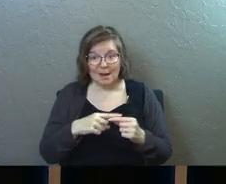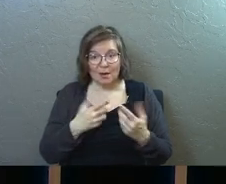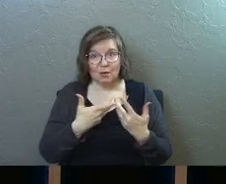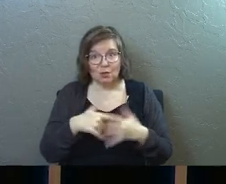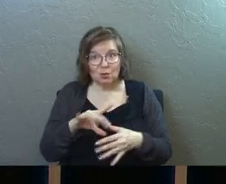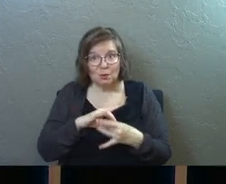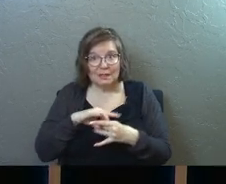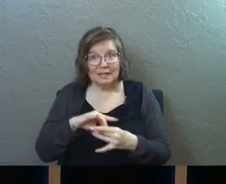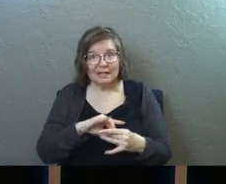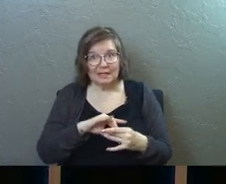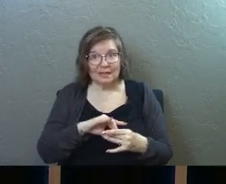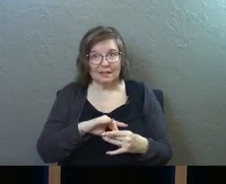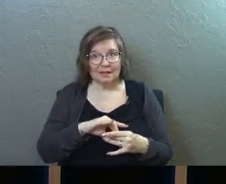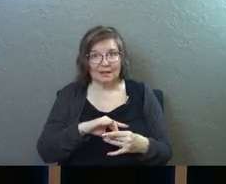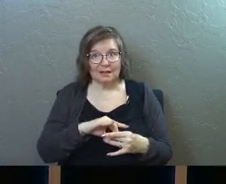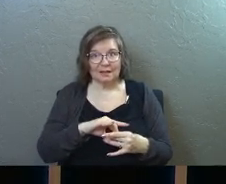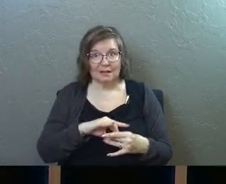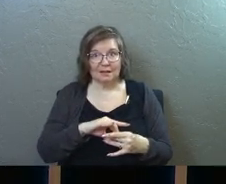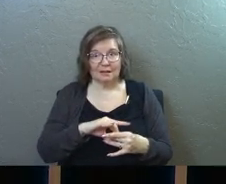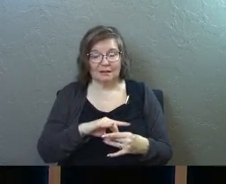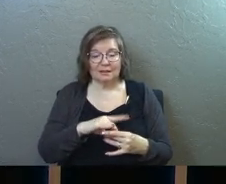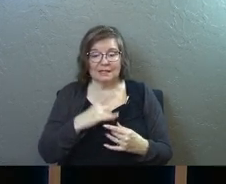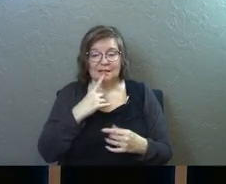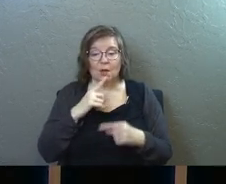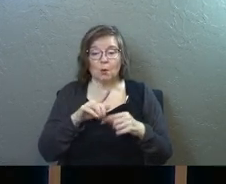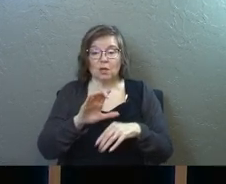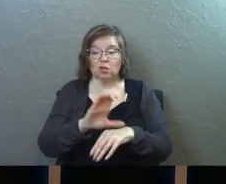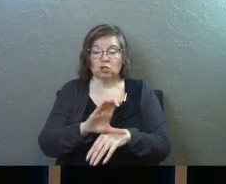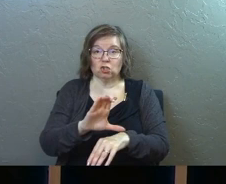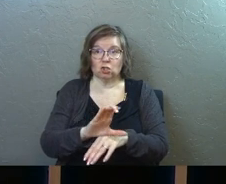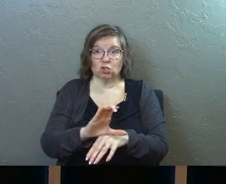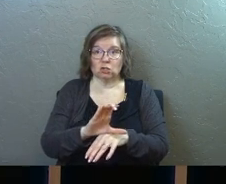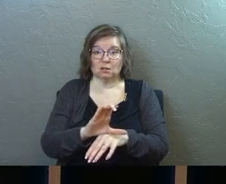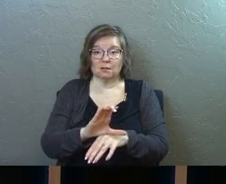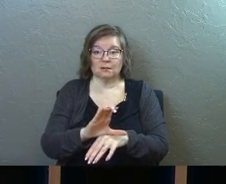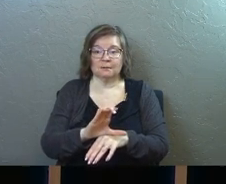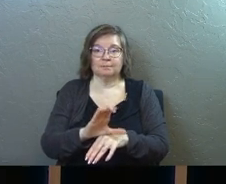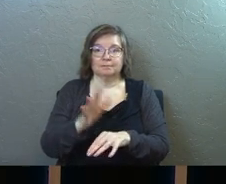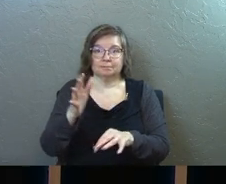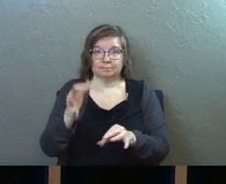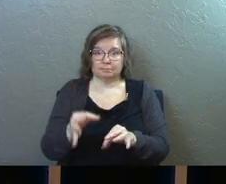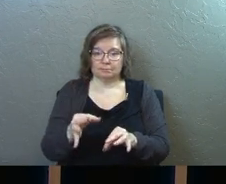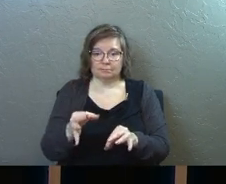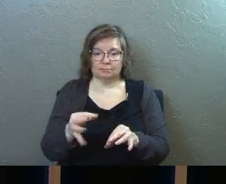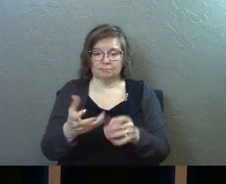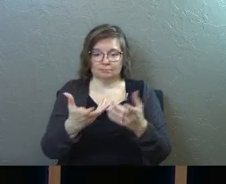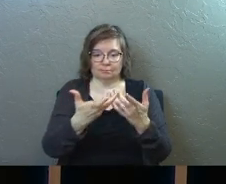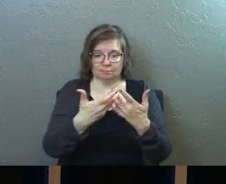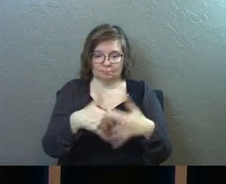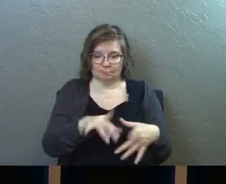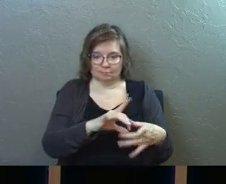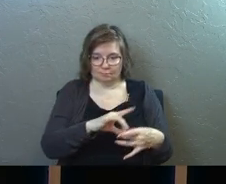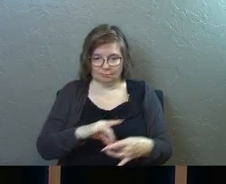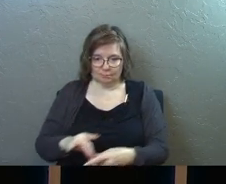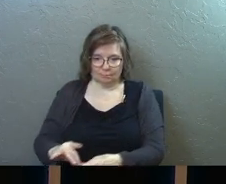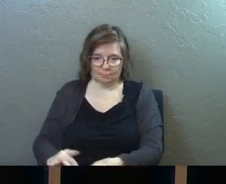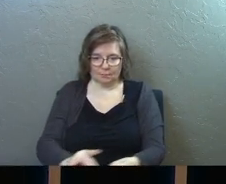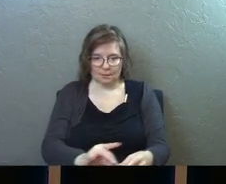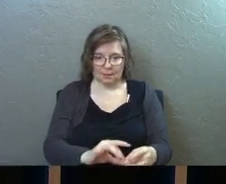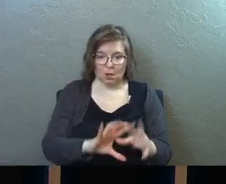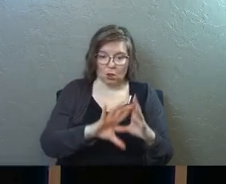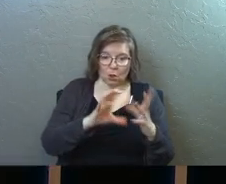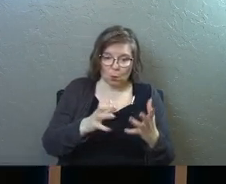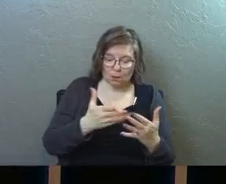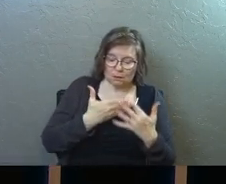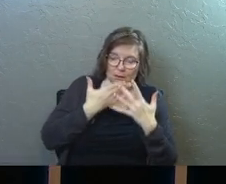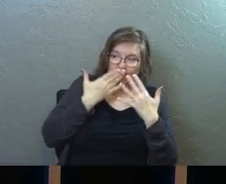unity he's like when the church operates in harmony the world